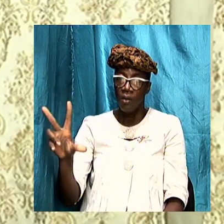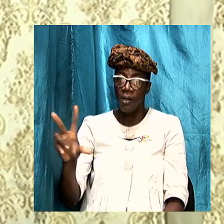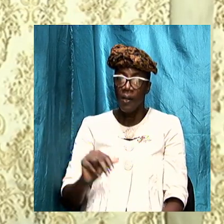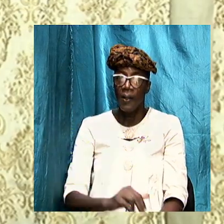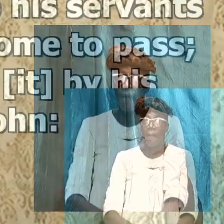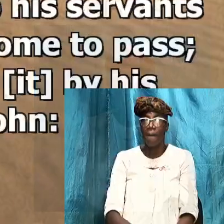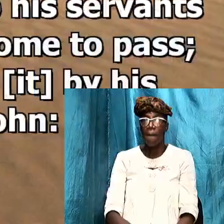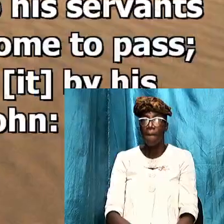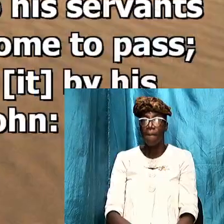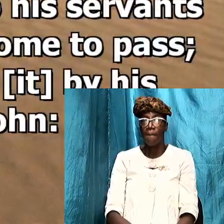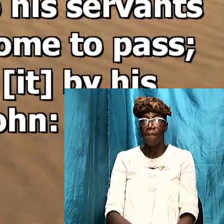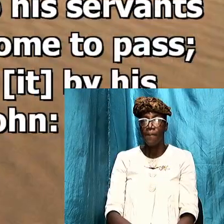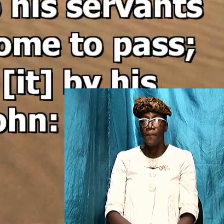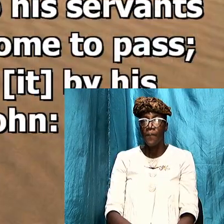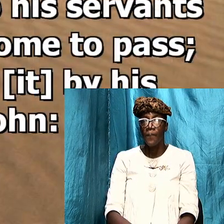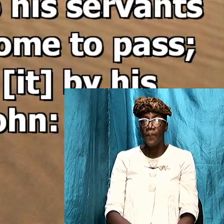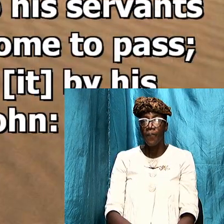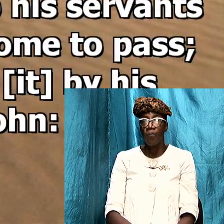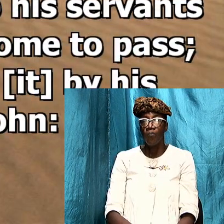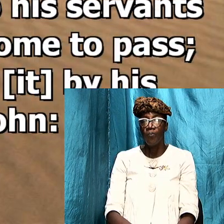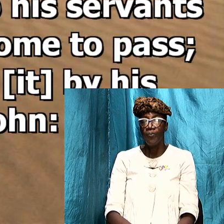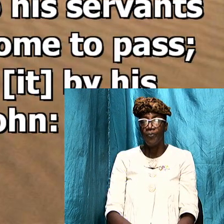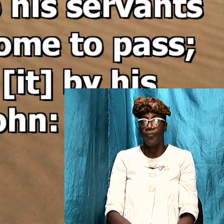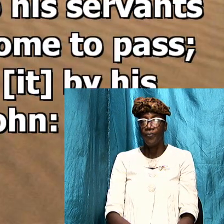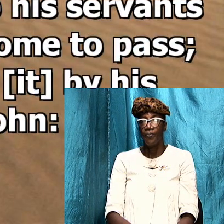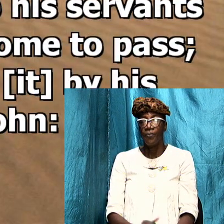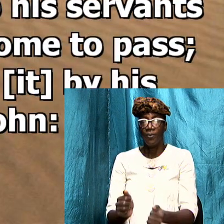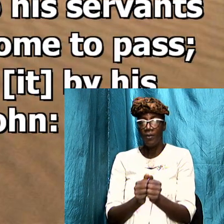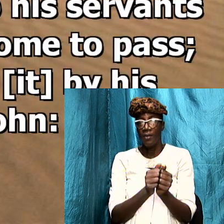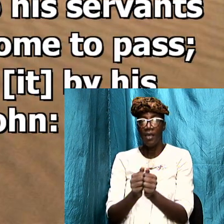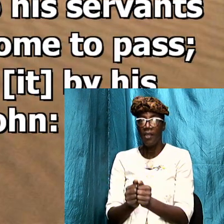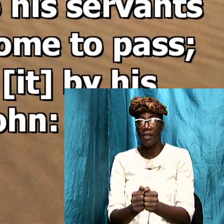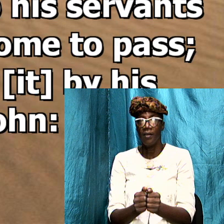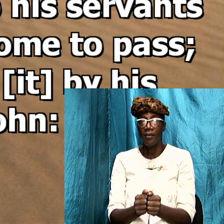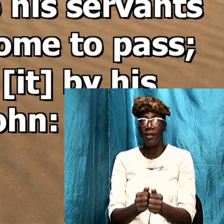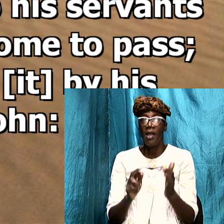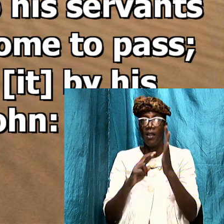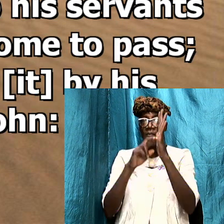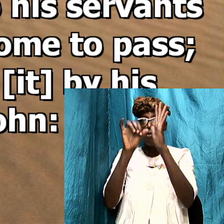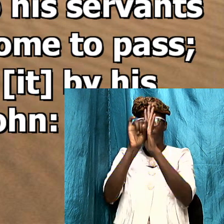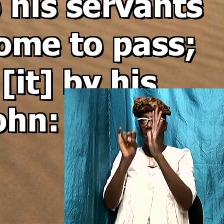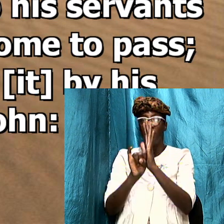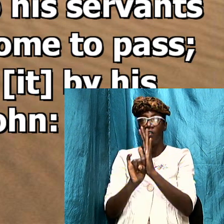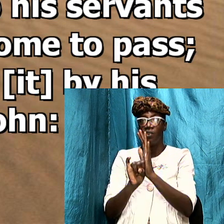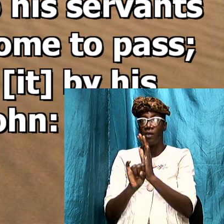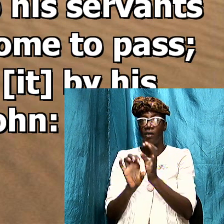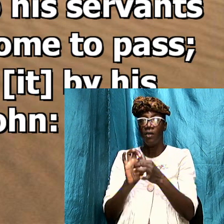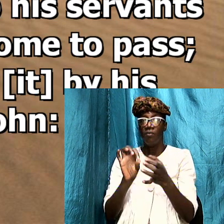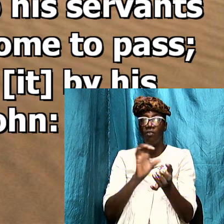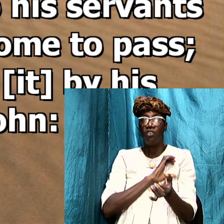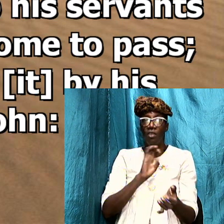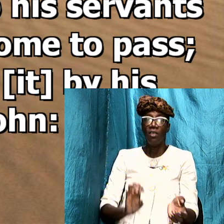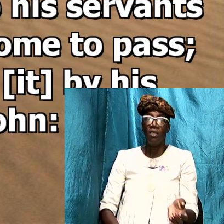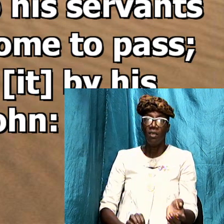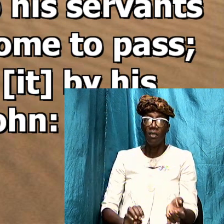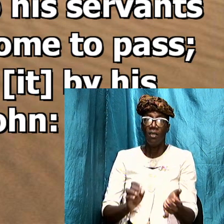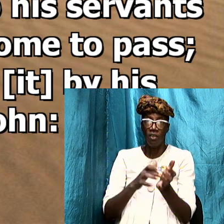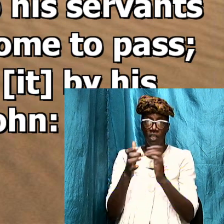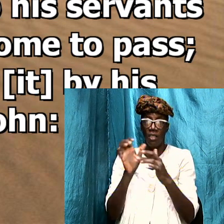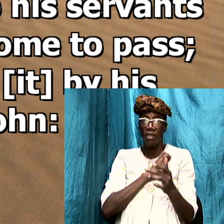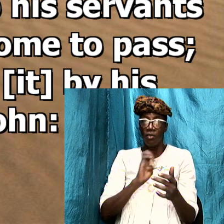and we are going to read this amen together the revelation of Jesus Christ